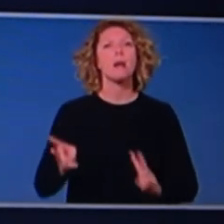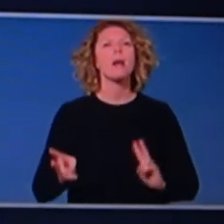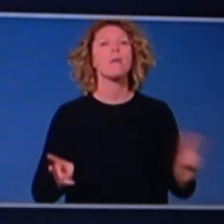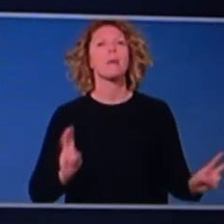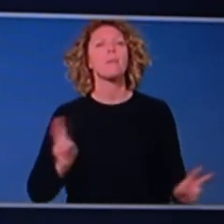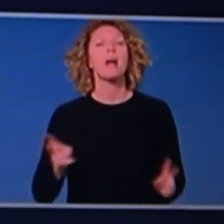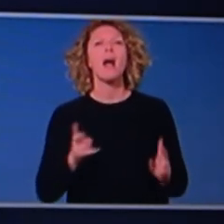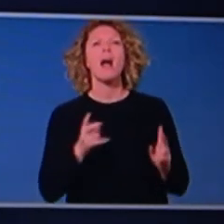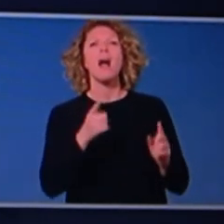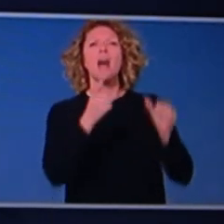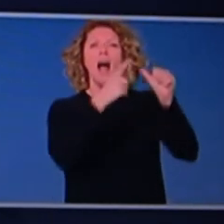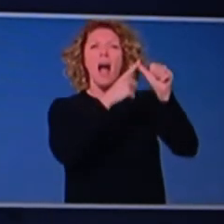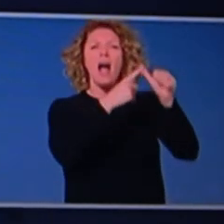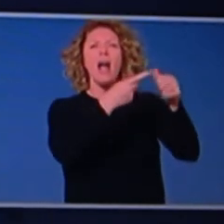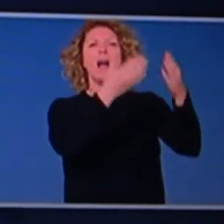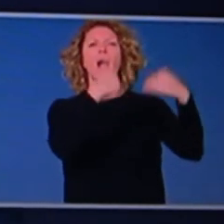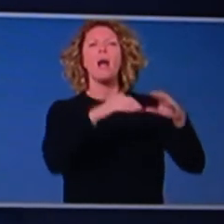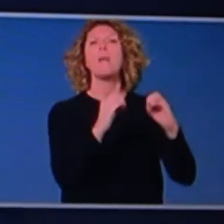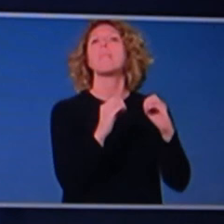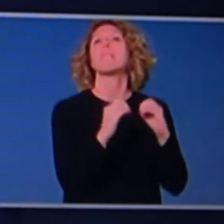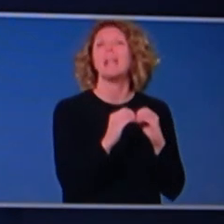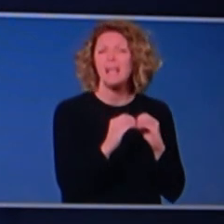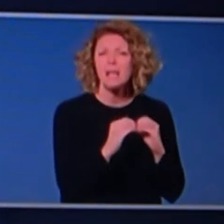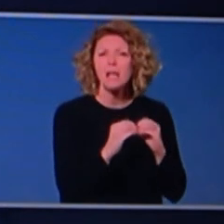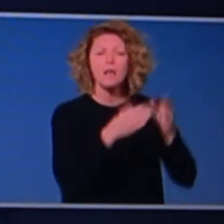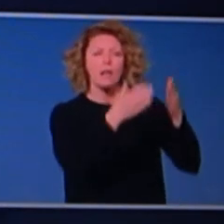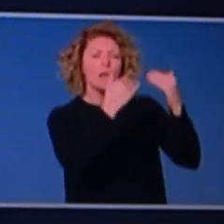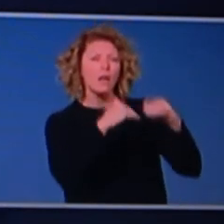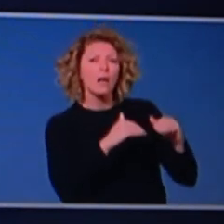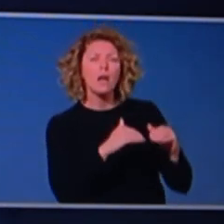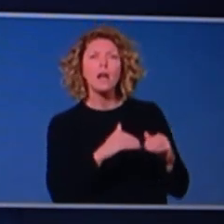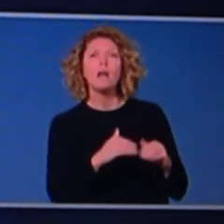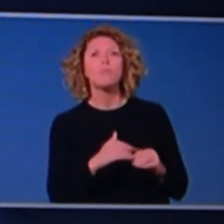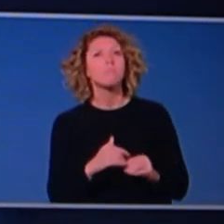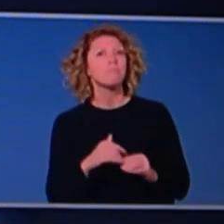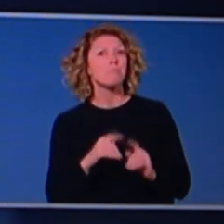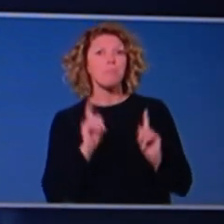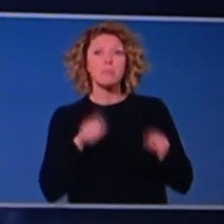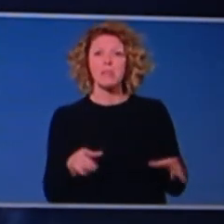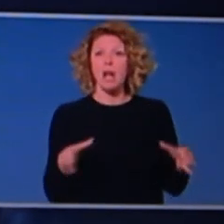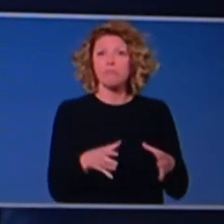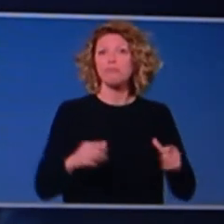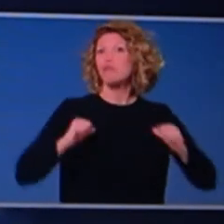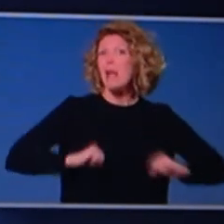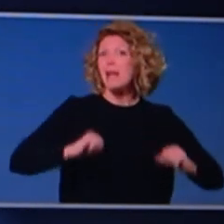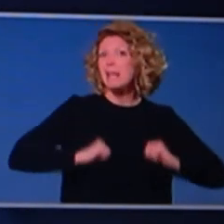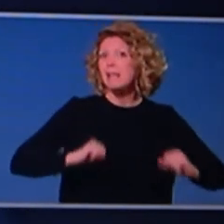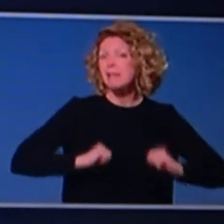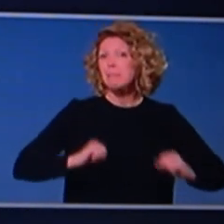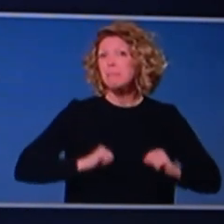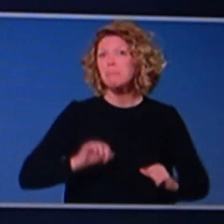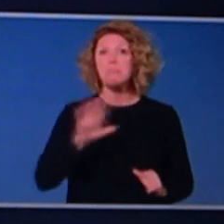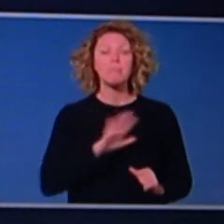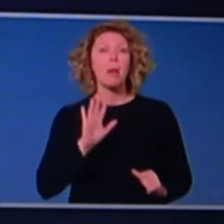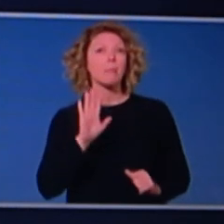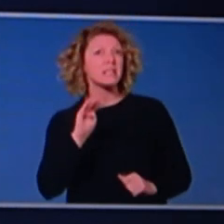to level B, which talks, as the PM said, of, uh, commencing training in small groups of, say up to 10 with 10